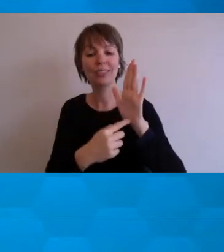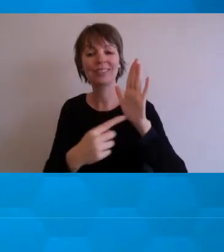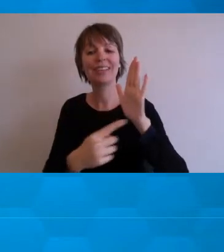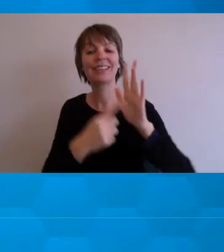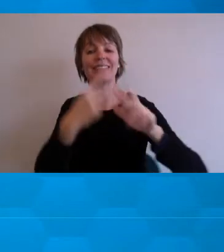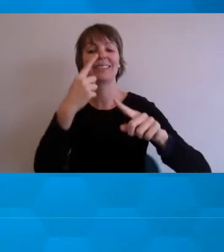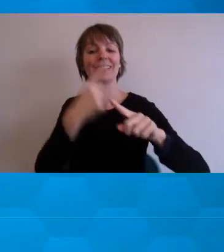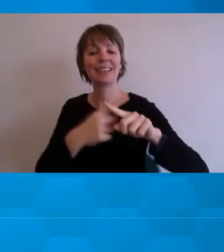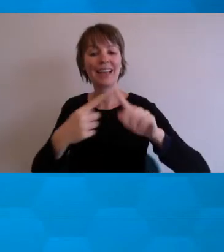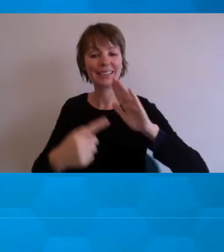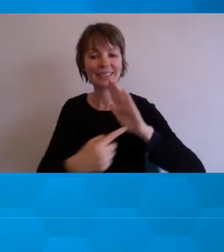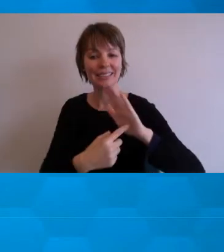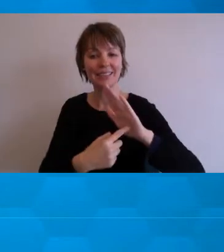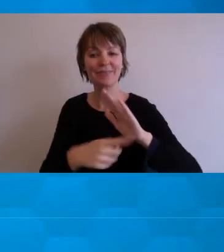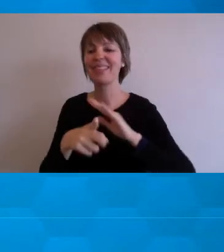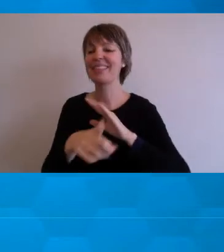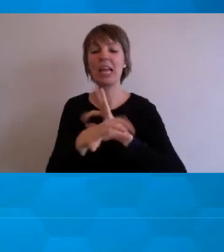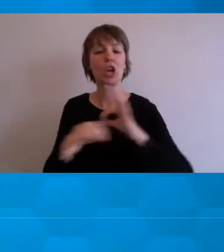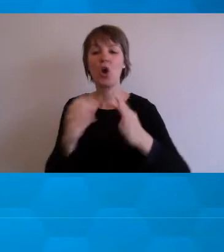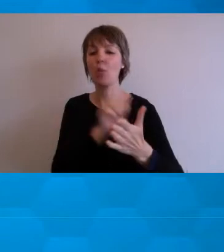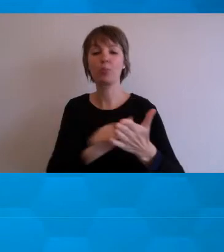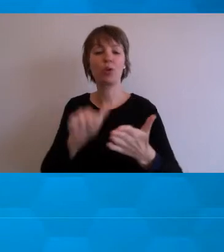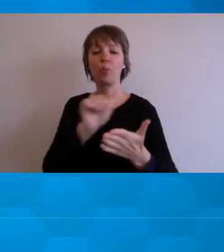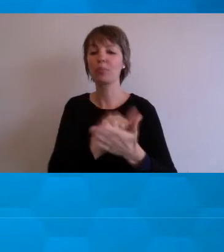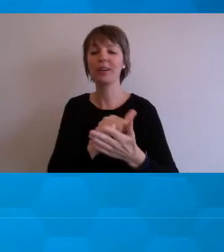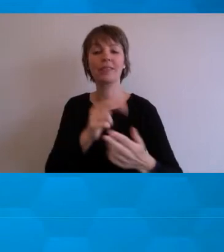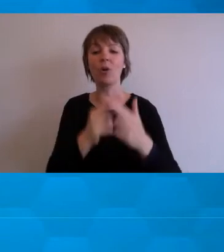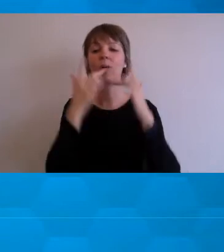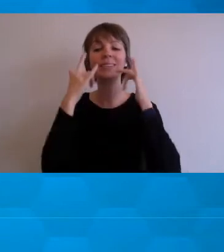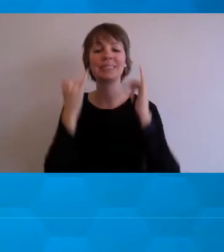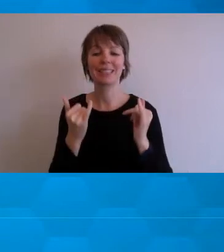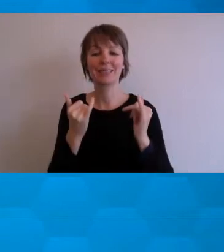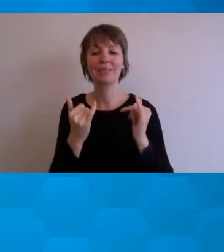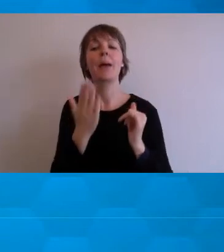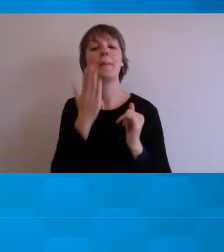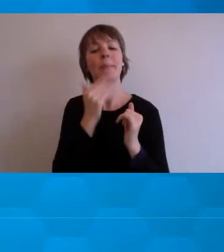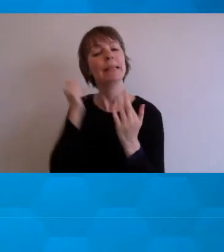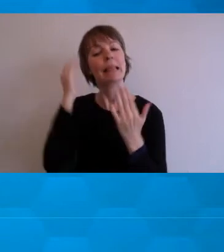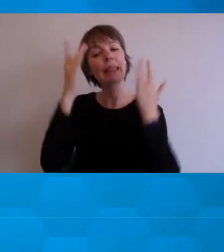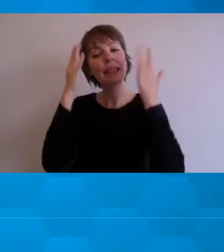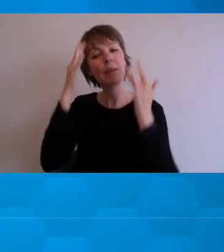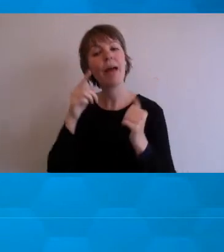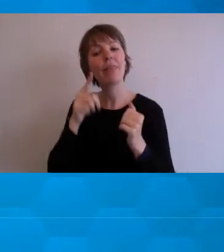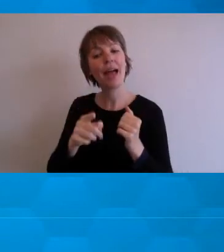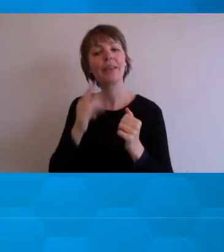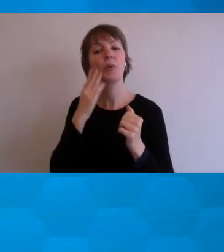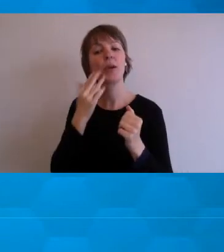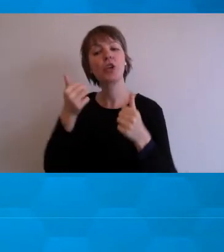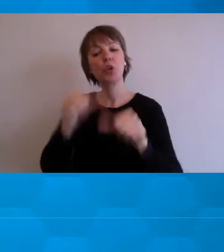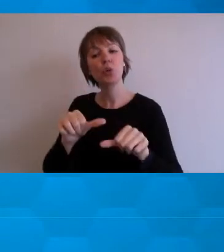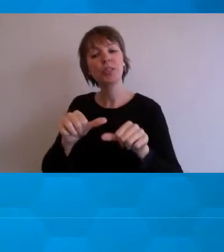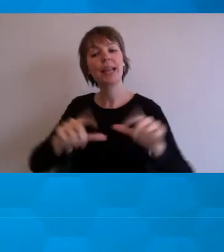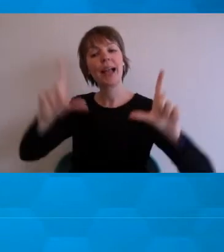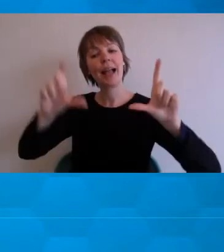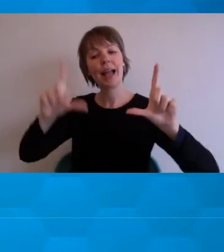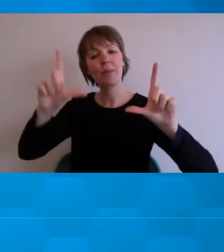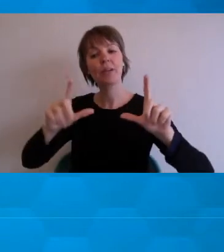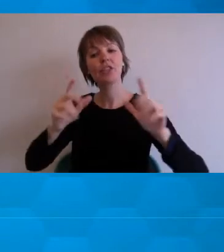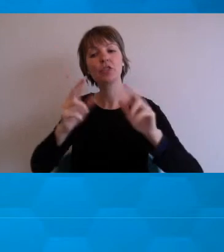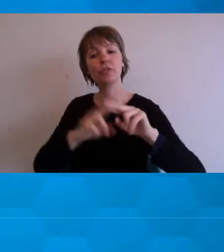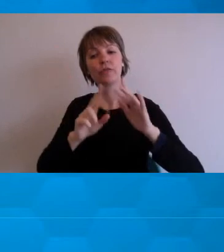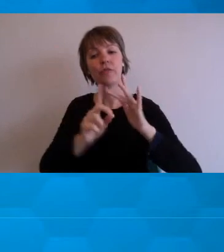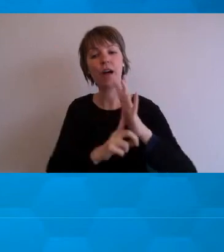appropriate for an assessment. Be considerate when using image files such as JPEG or TIFF. You should be able to